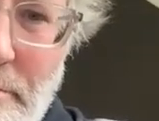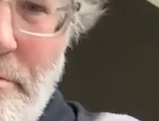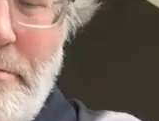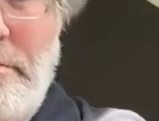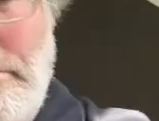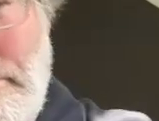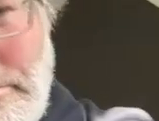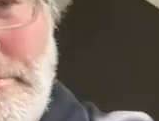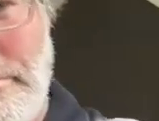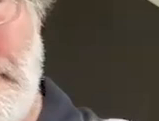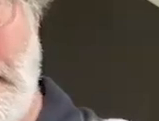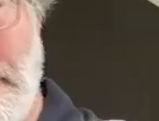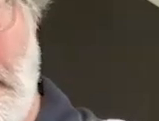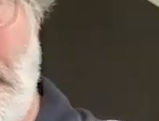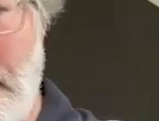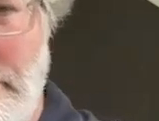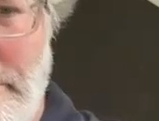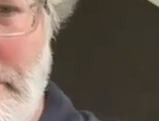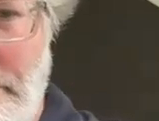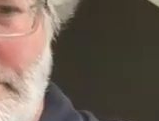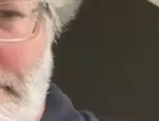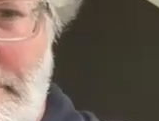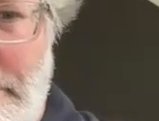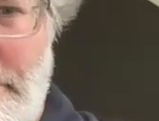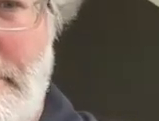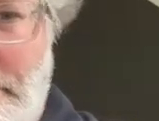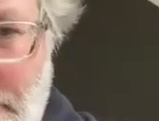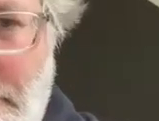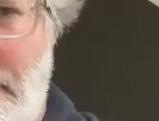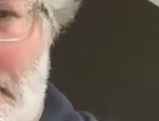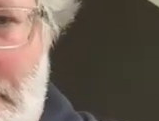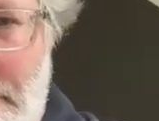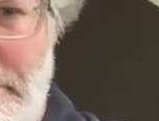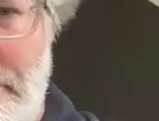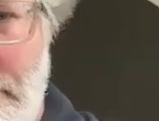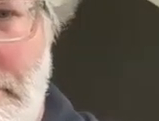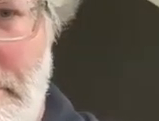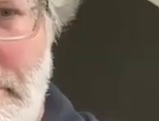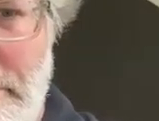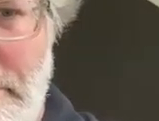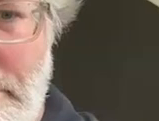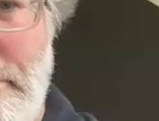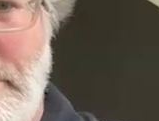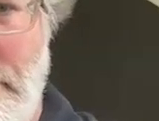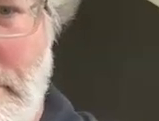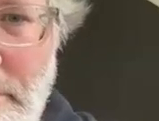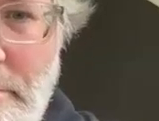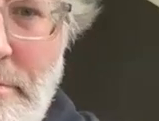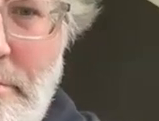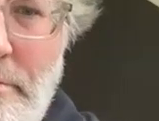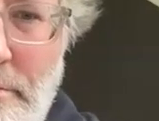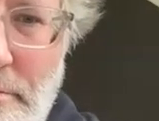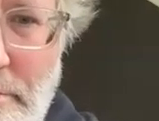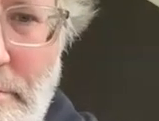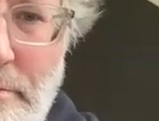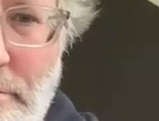unfortunately again fossil fuel companies will really try to um take advantage of the of these fears these concerns that that lois is raising you know you